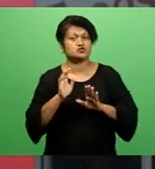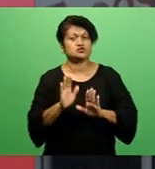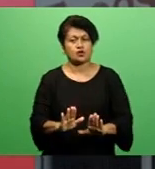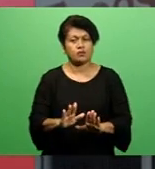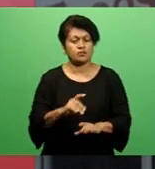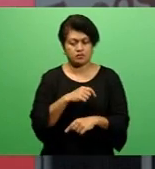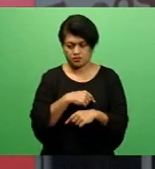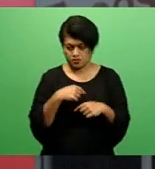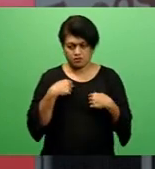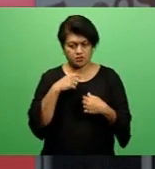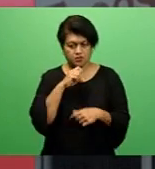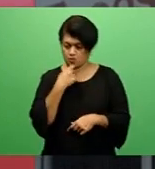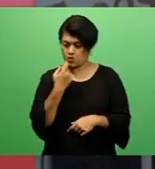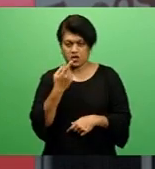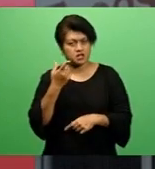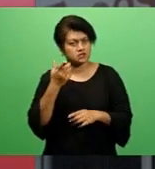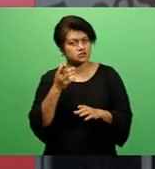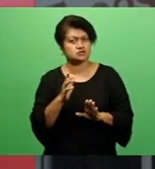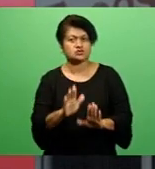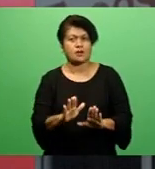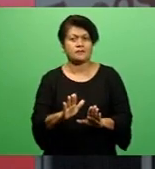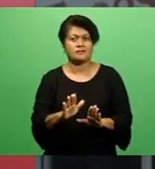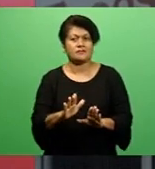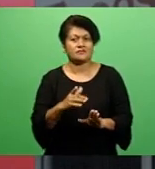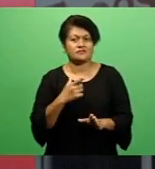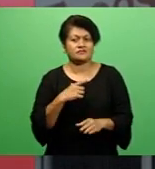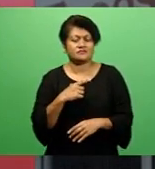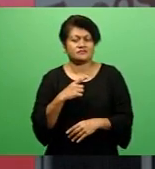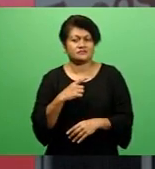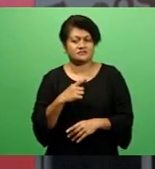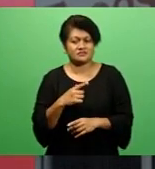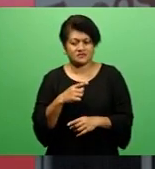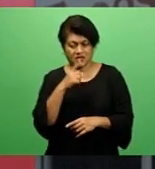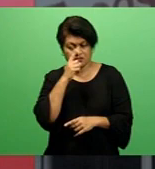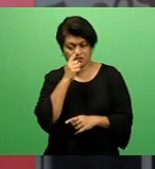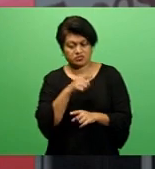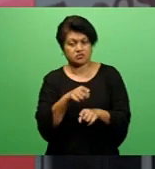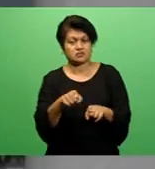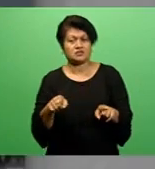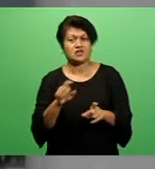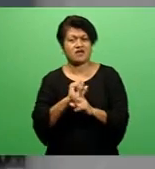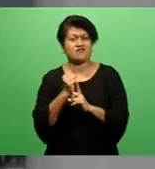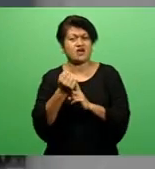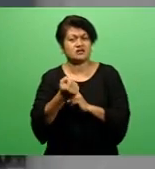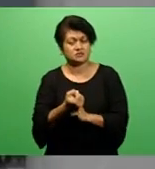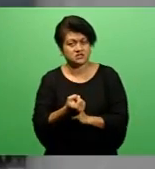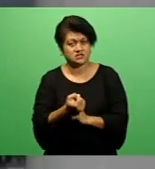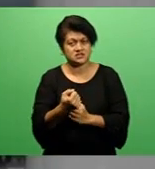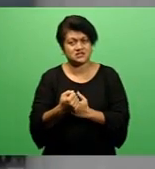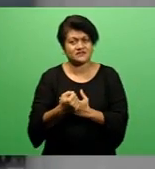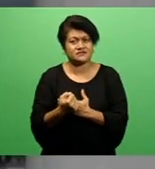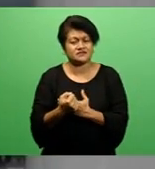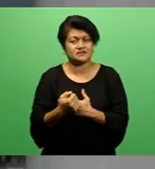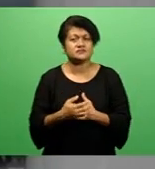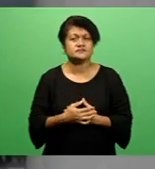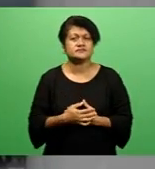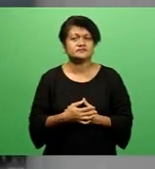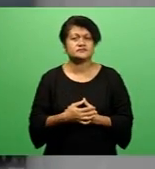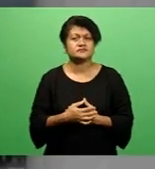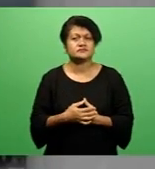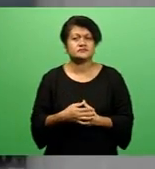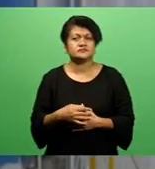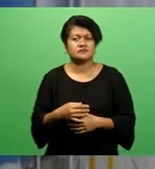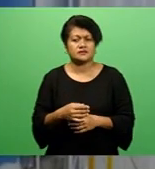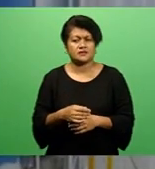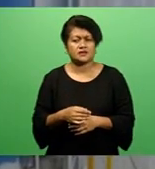operation, we will still have to do in the interest of the wider citizenry and, of course, the environment itself. Permanent Secretary for Environment